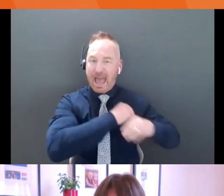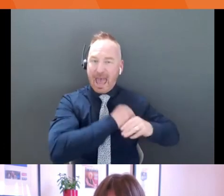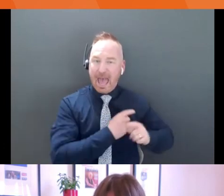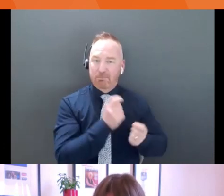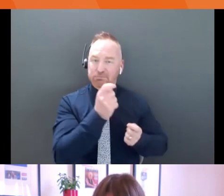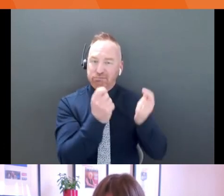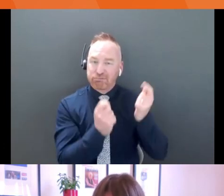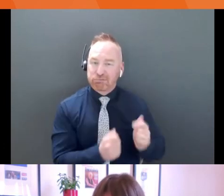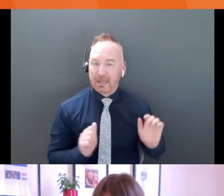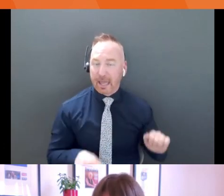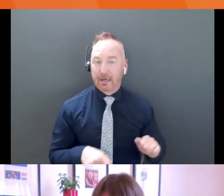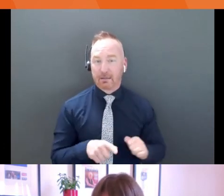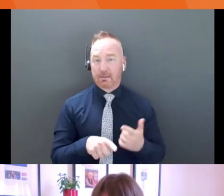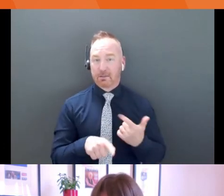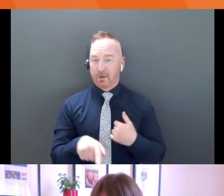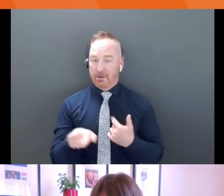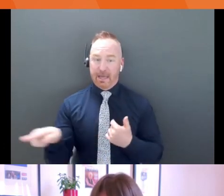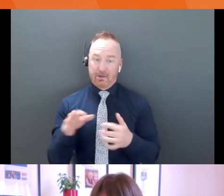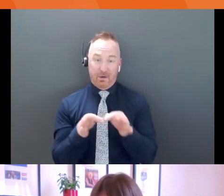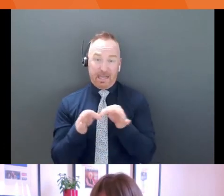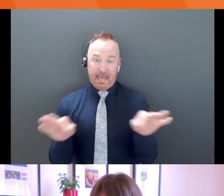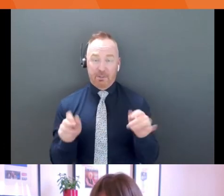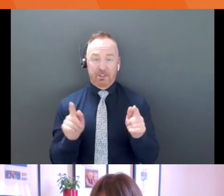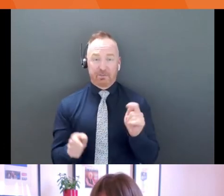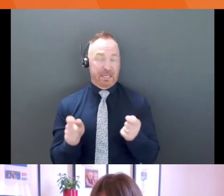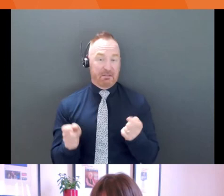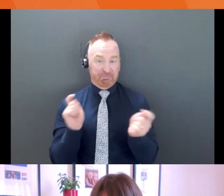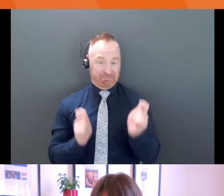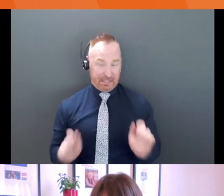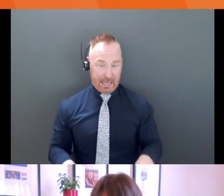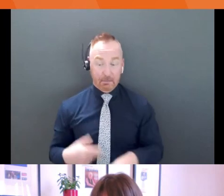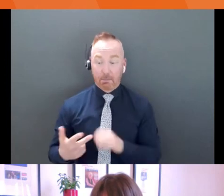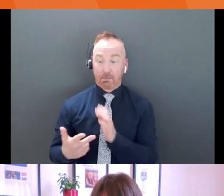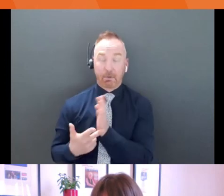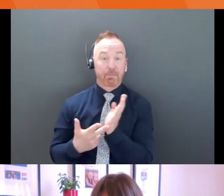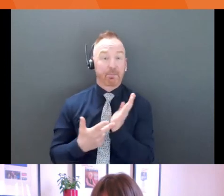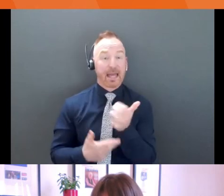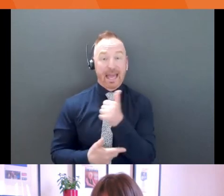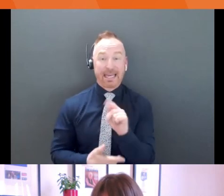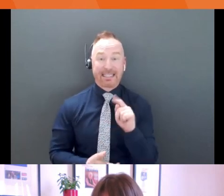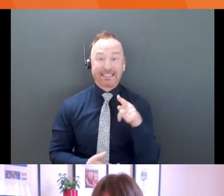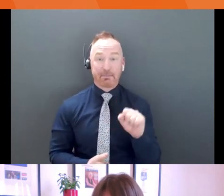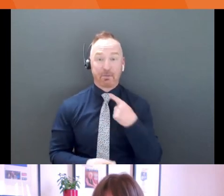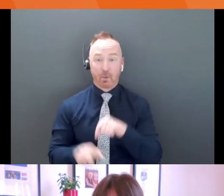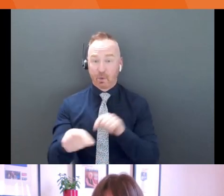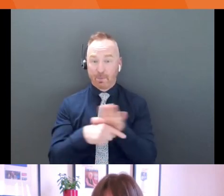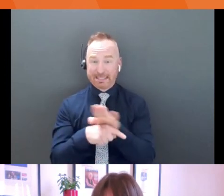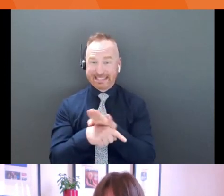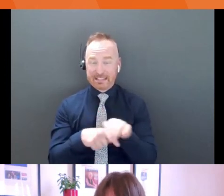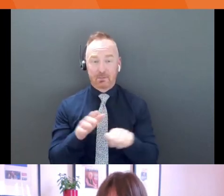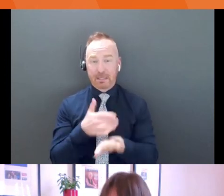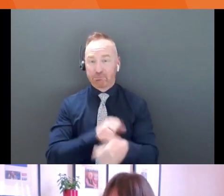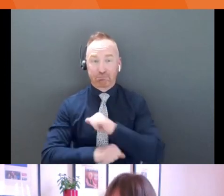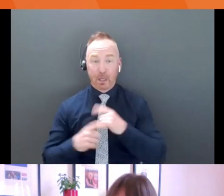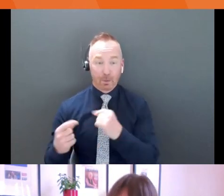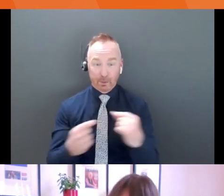and your language can change. Yeah. Do you have any tips for how you combat nervousness? A couple of